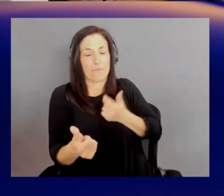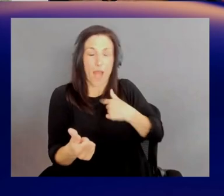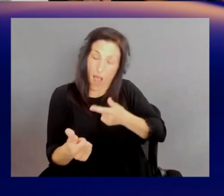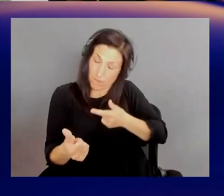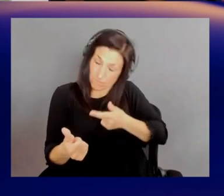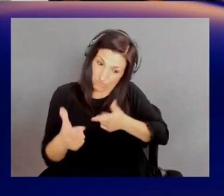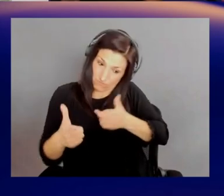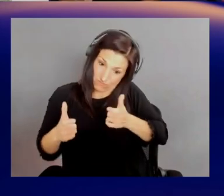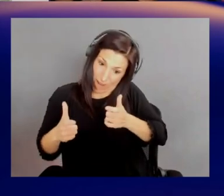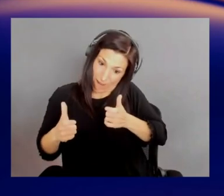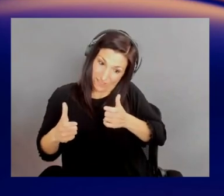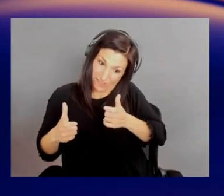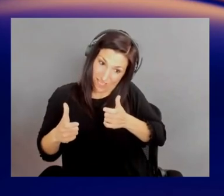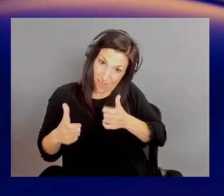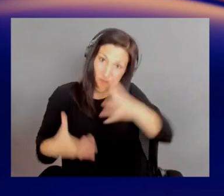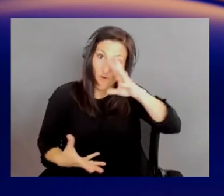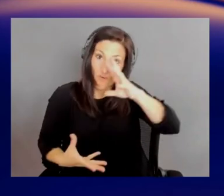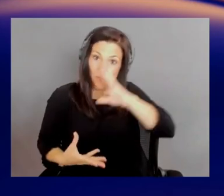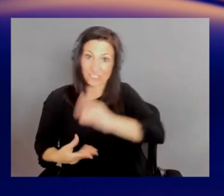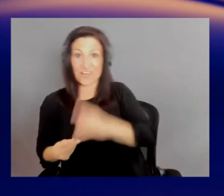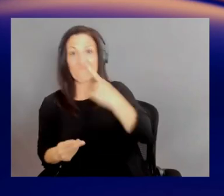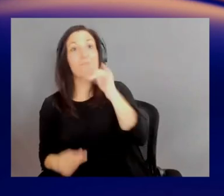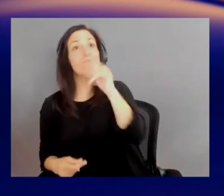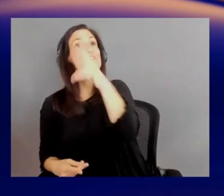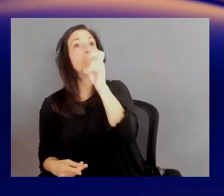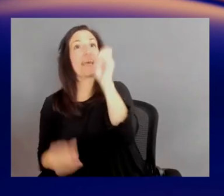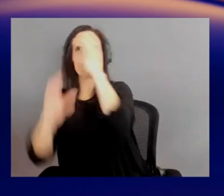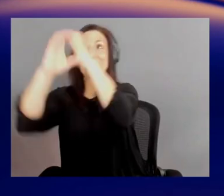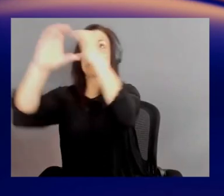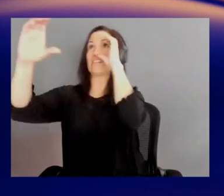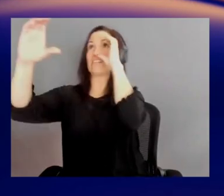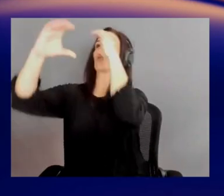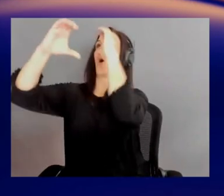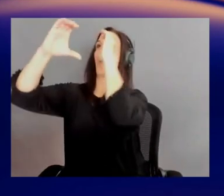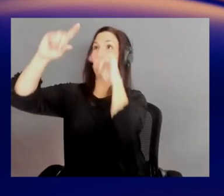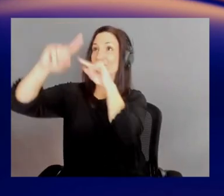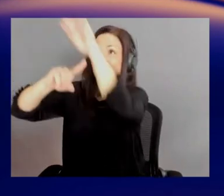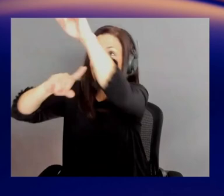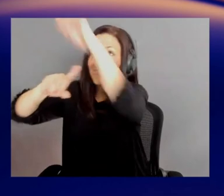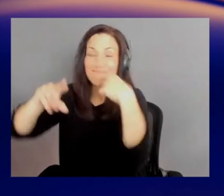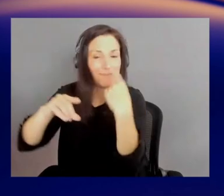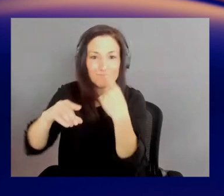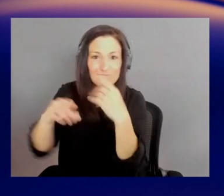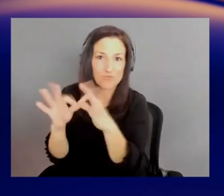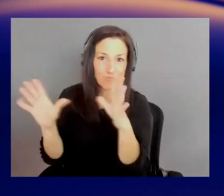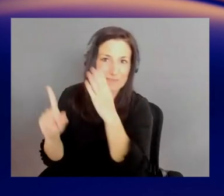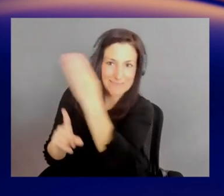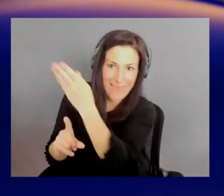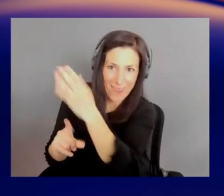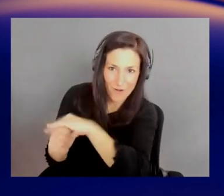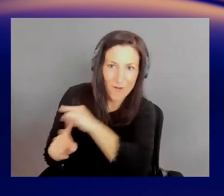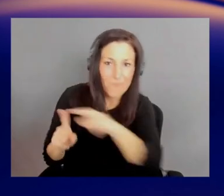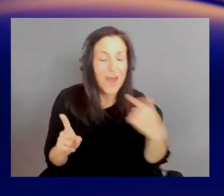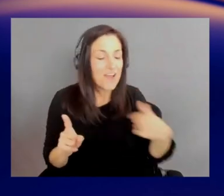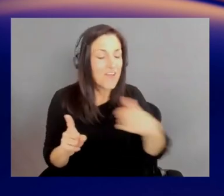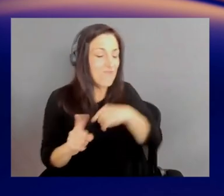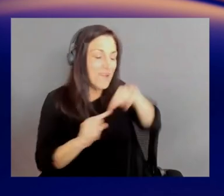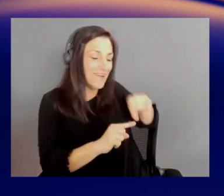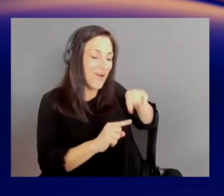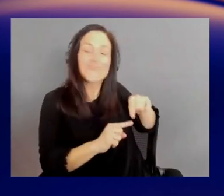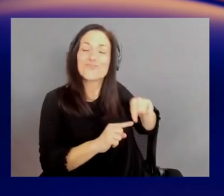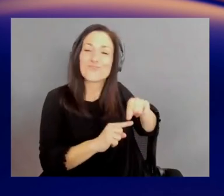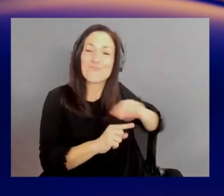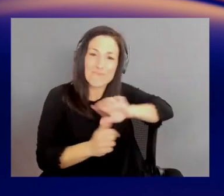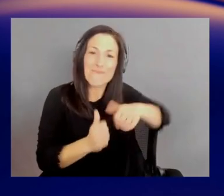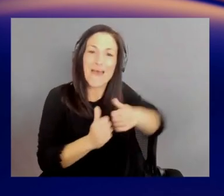telescope because it's somewhere that I just can't be useful in. But if we backed up to the registry of open data, actually the